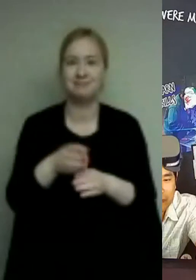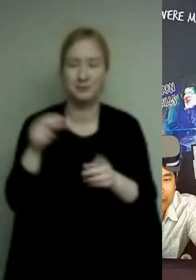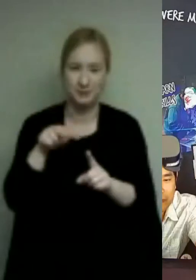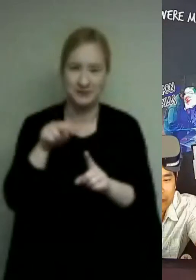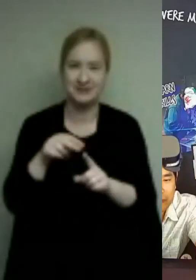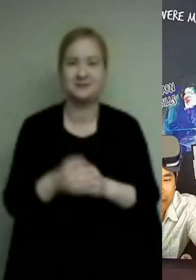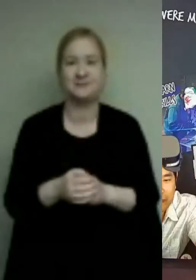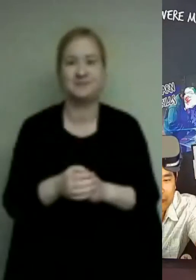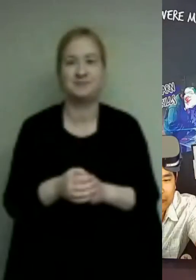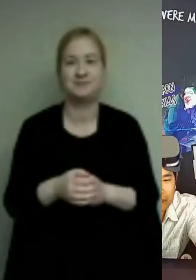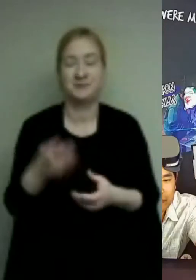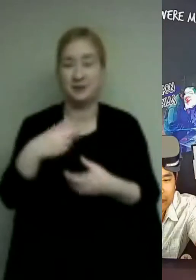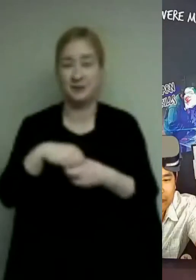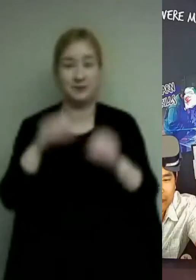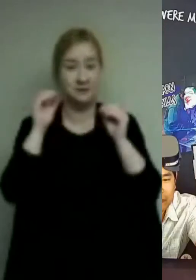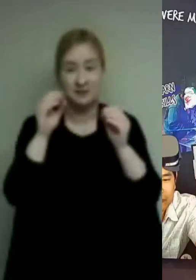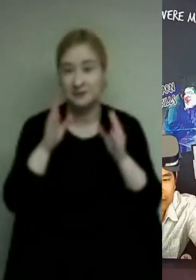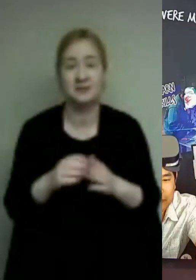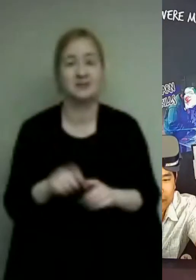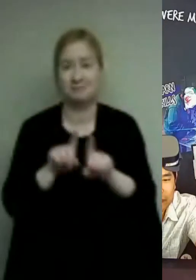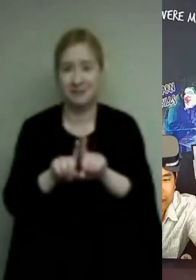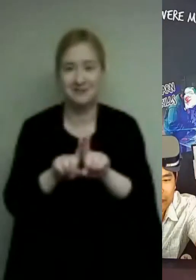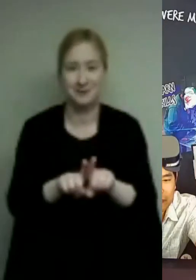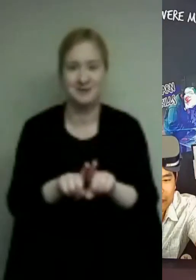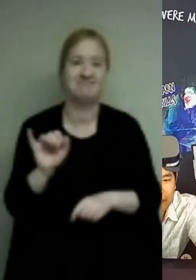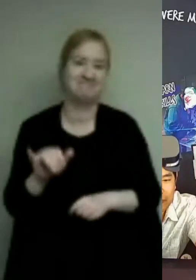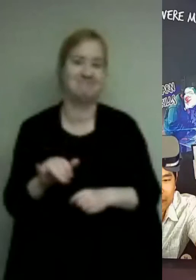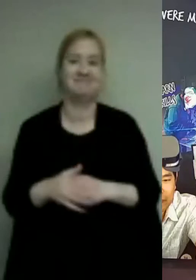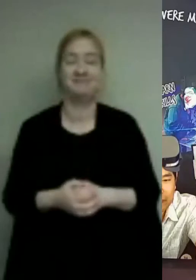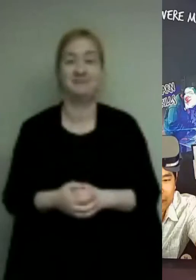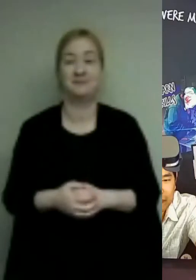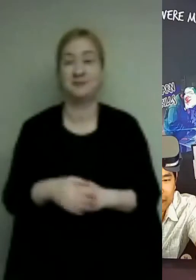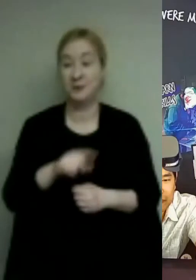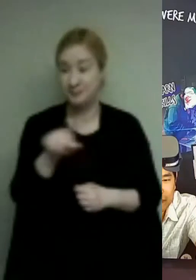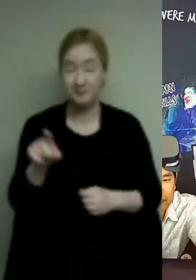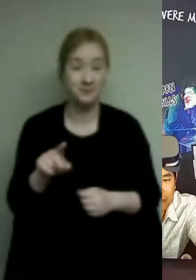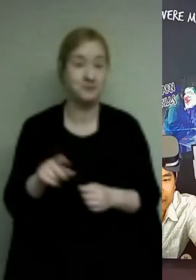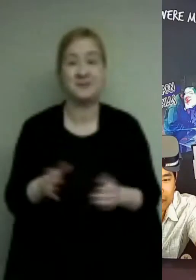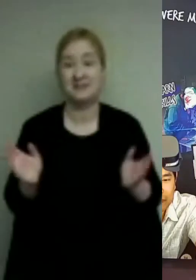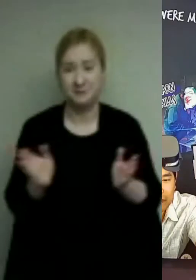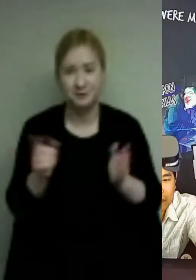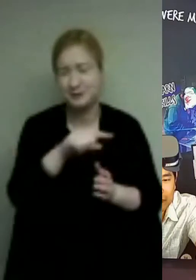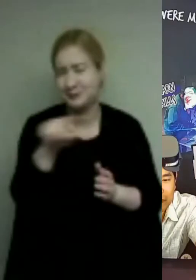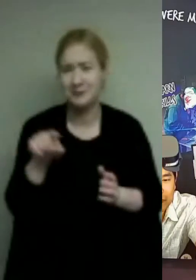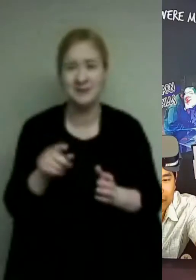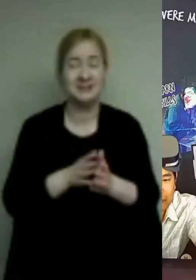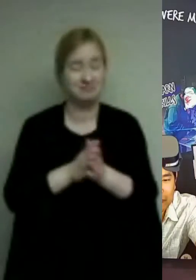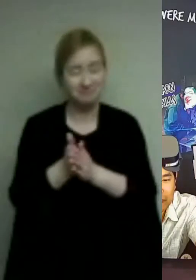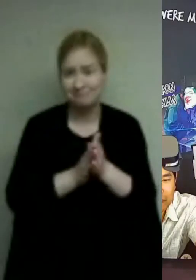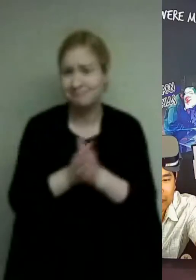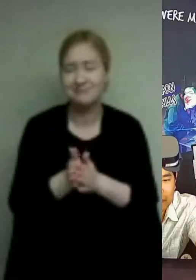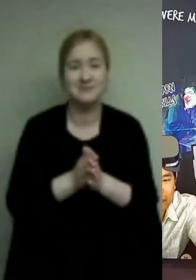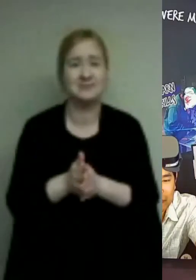mentors so that was excellent so get inspired to start your own ripple and waves by tuning in with what